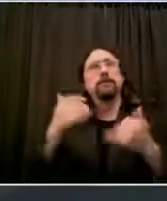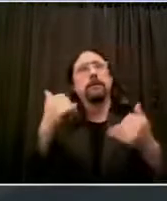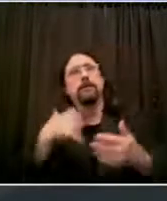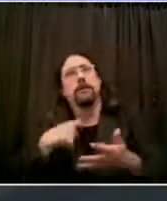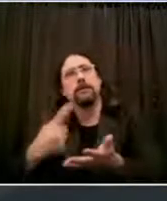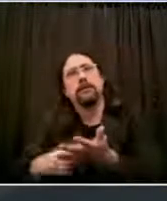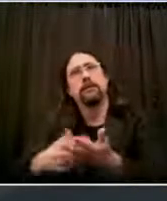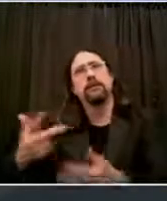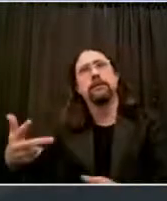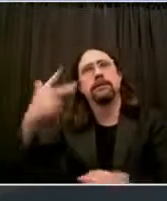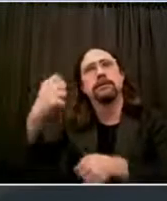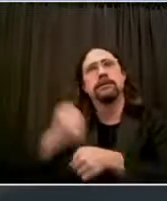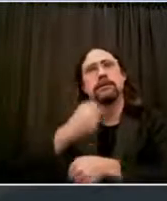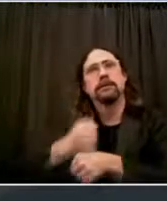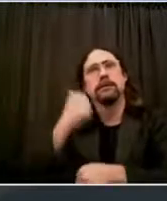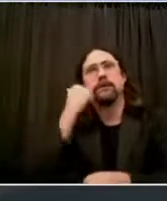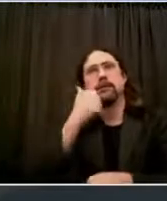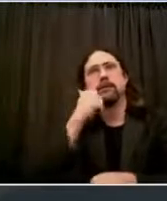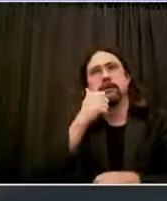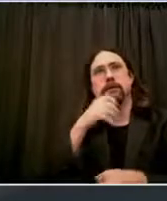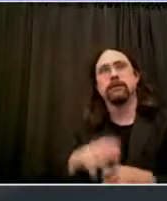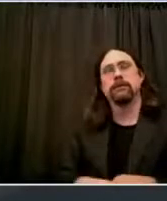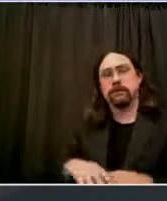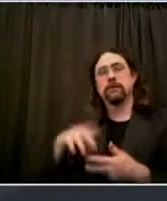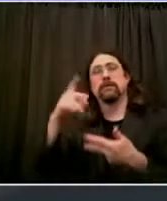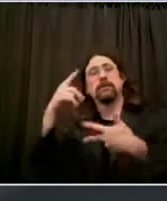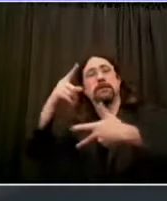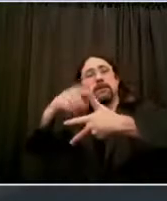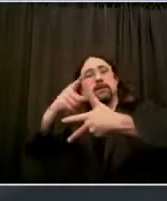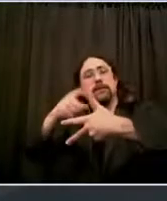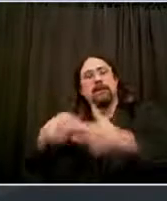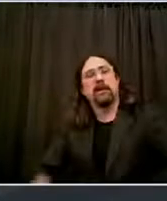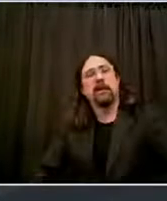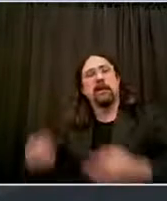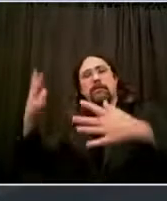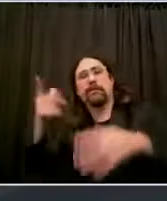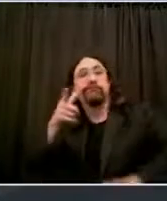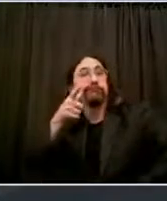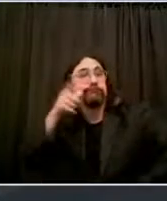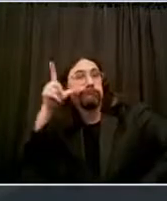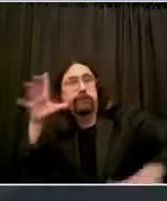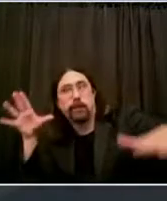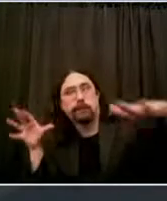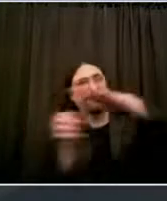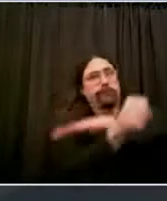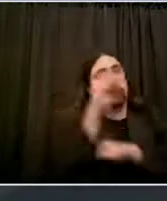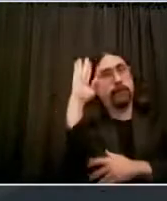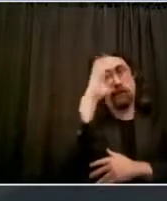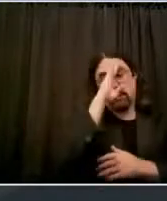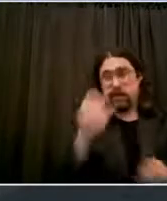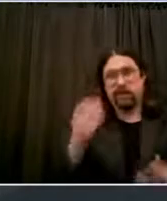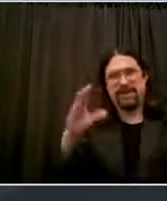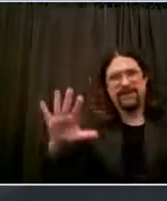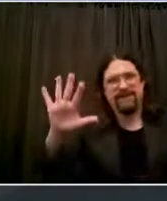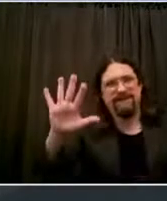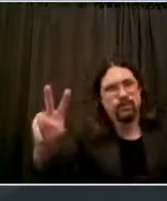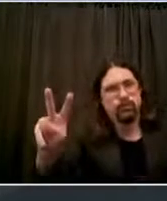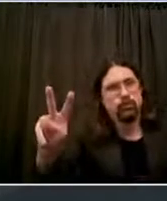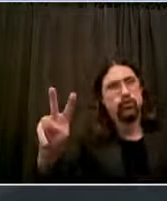within that threshold at 52 patients. Second, the daily number of people in health and hospitals,